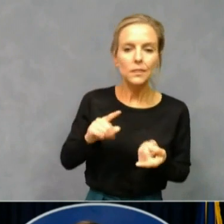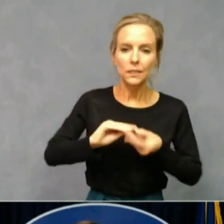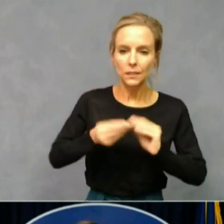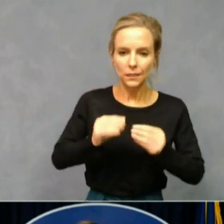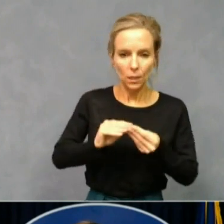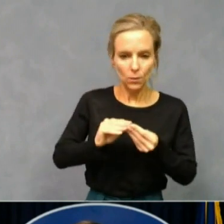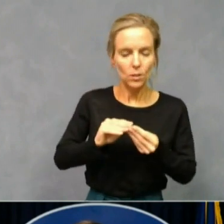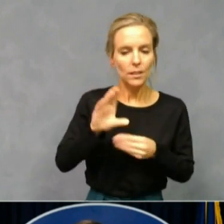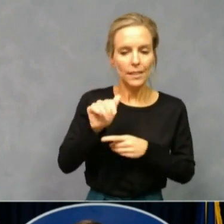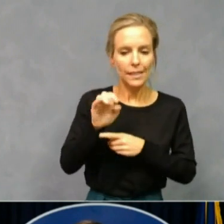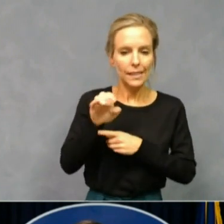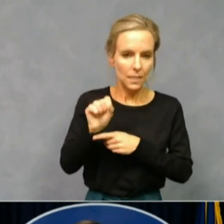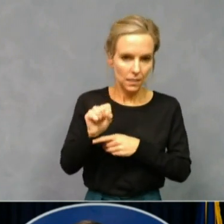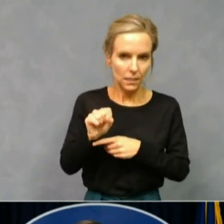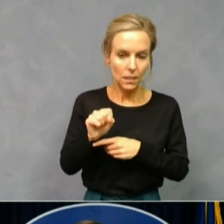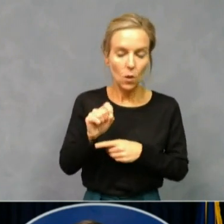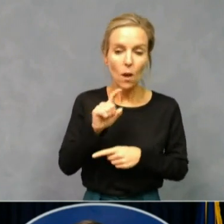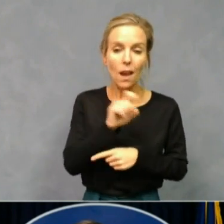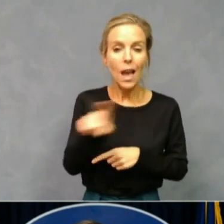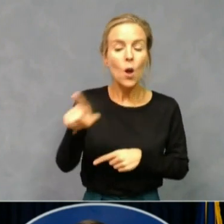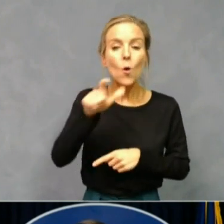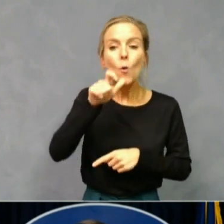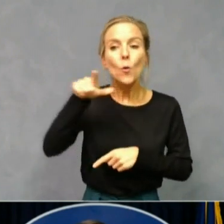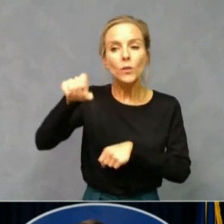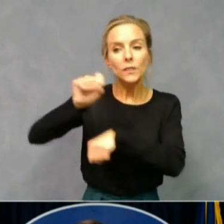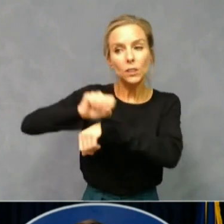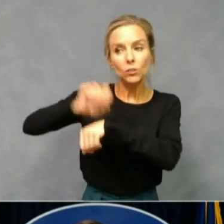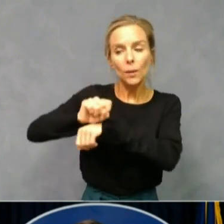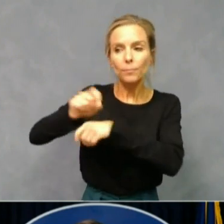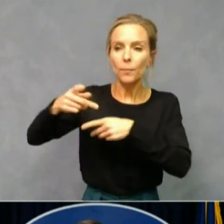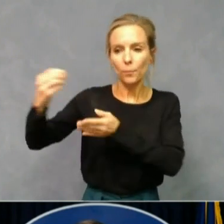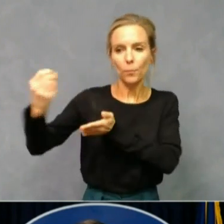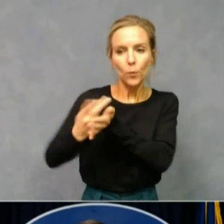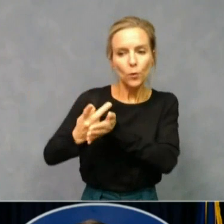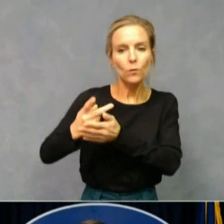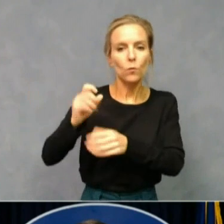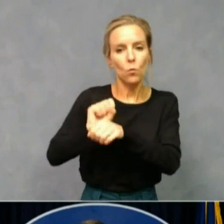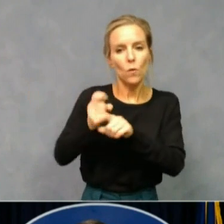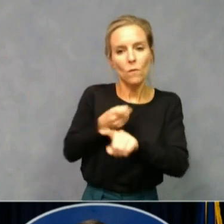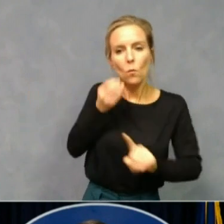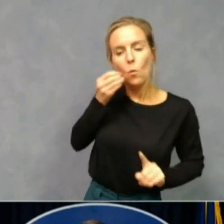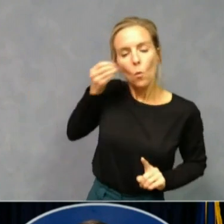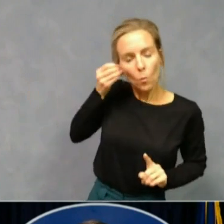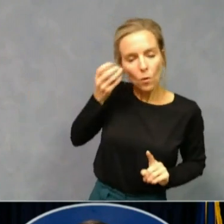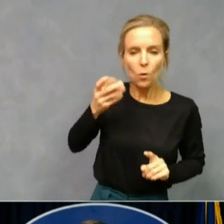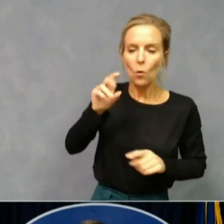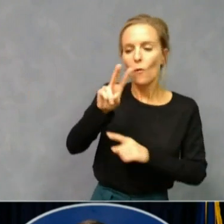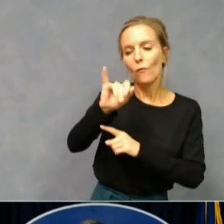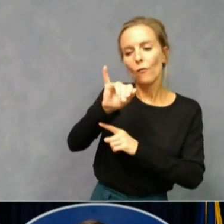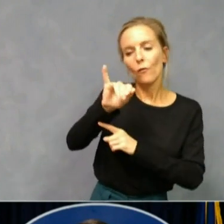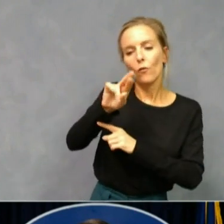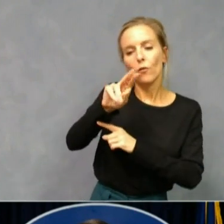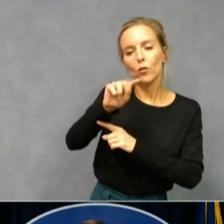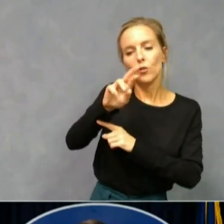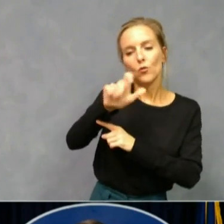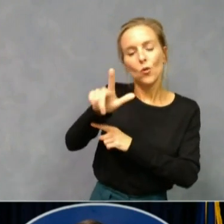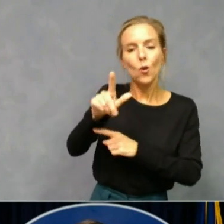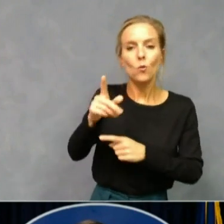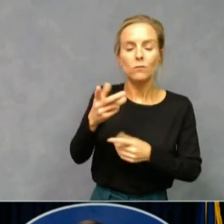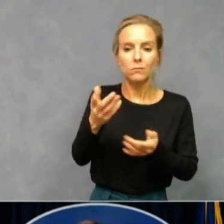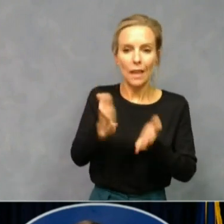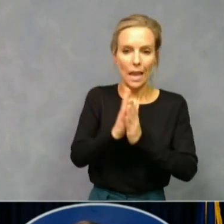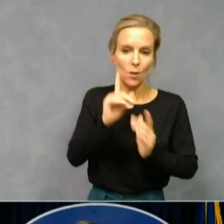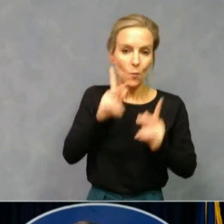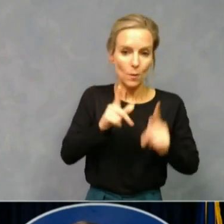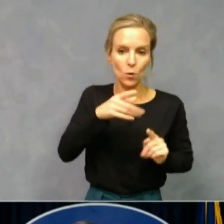We're asking our employers to let people work virtually. We're asking people not to travel and to try to cut down on their